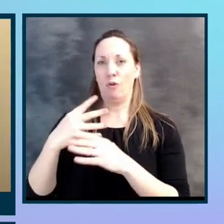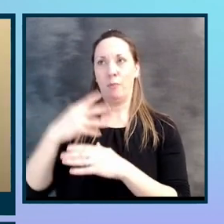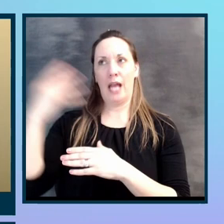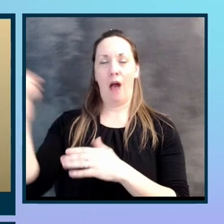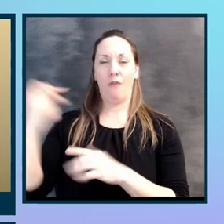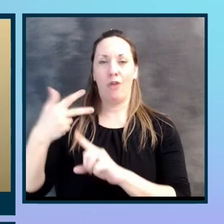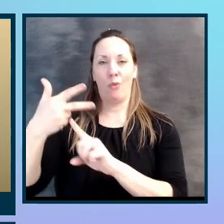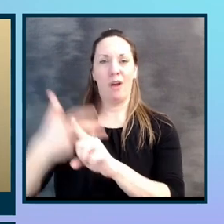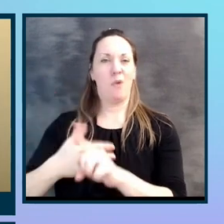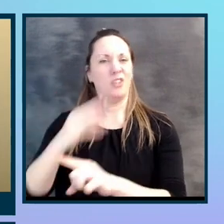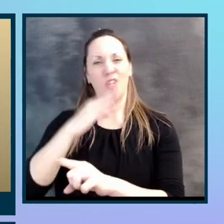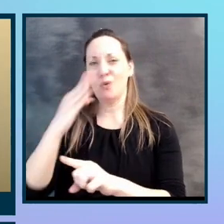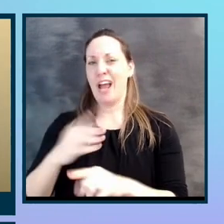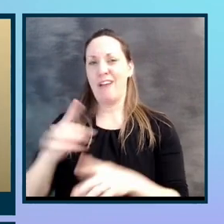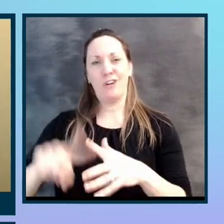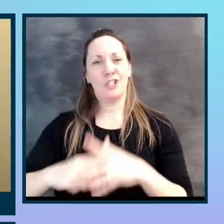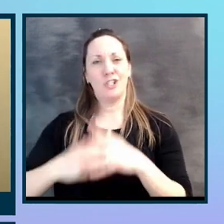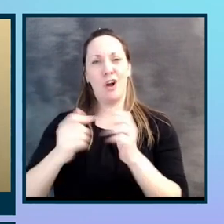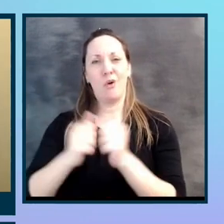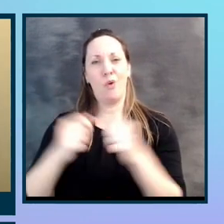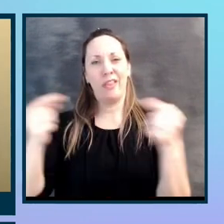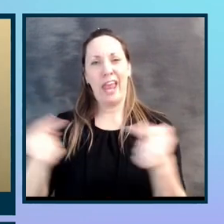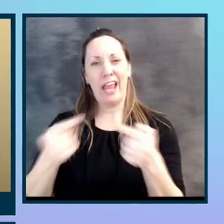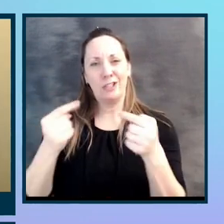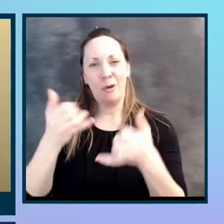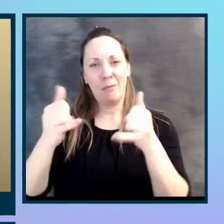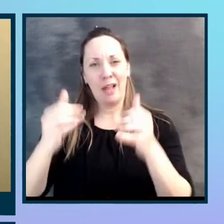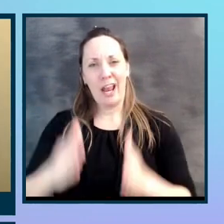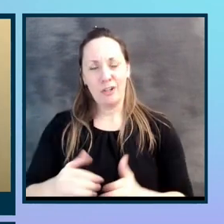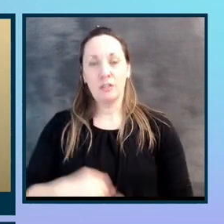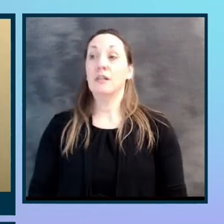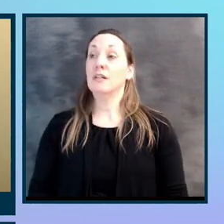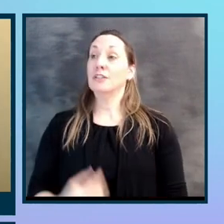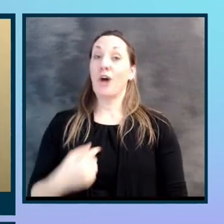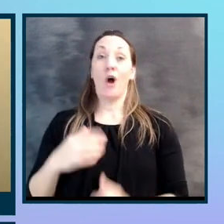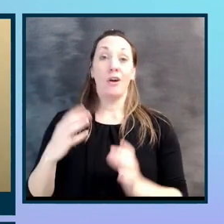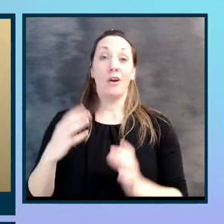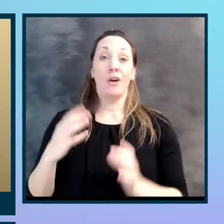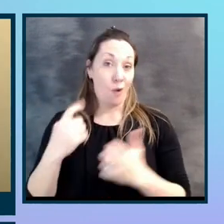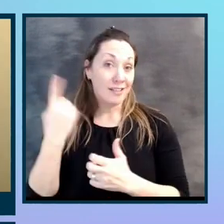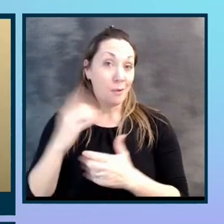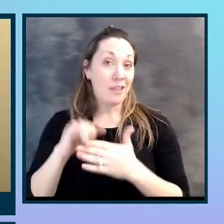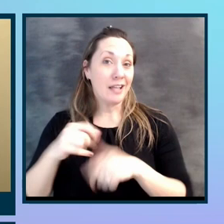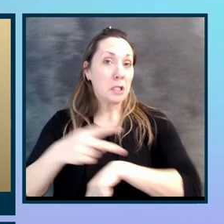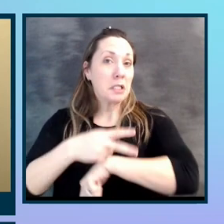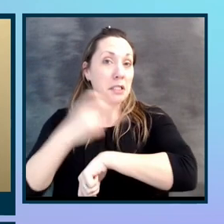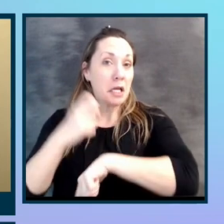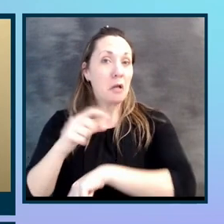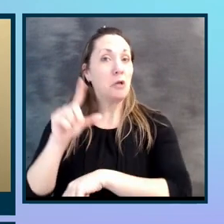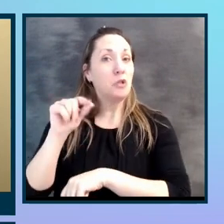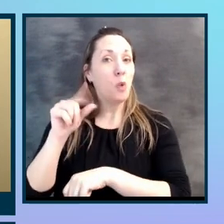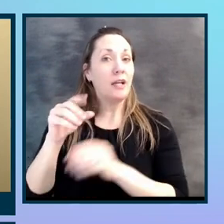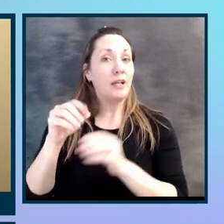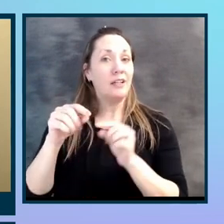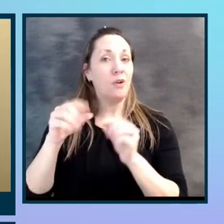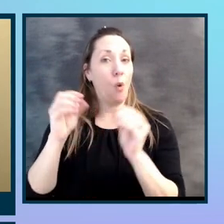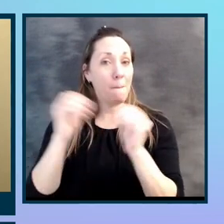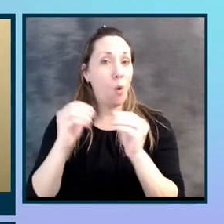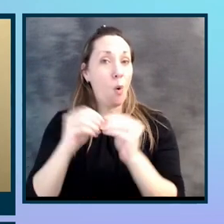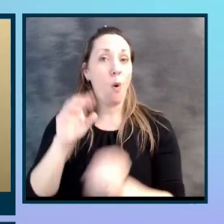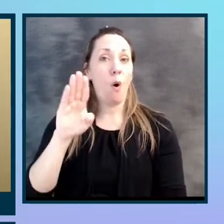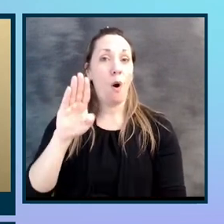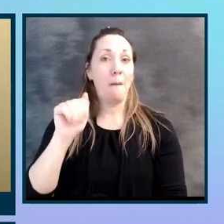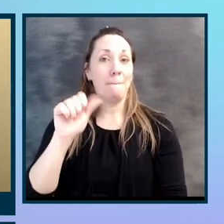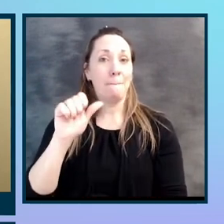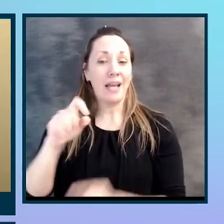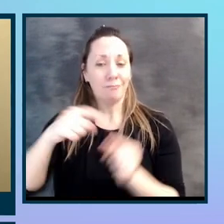with injured players. But look for guys that are going to steal you 20 or so bases because that's an art that really got away. And you'll do yourself